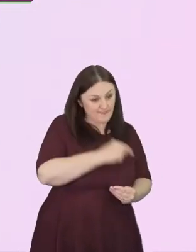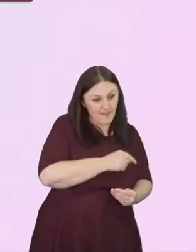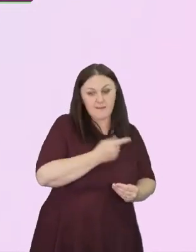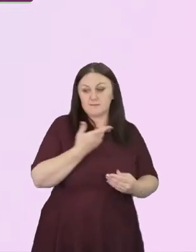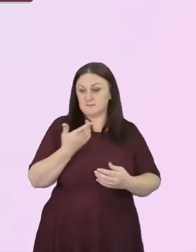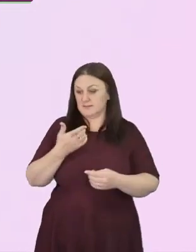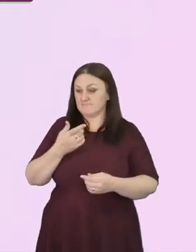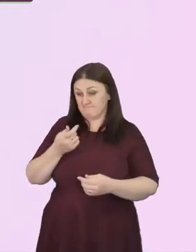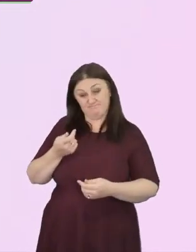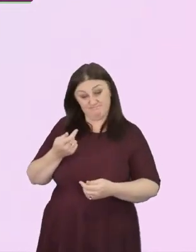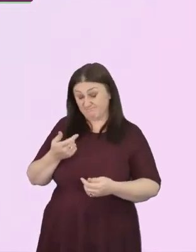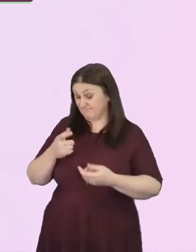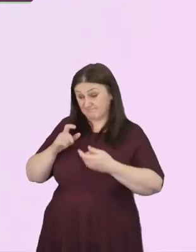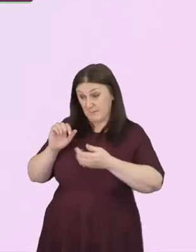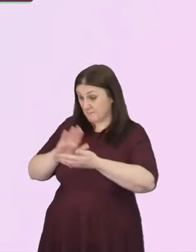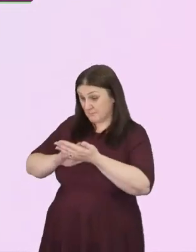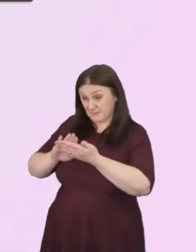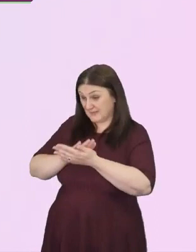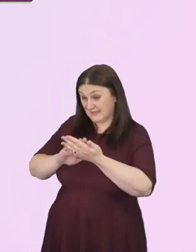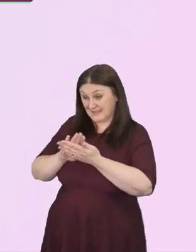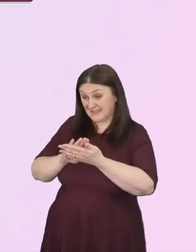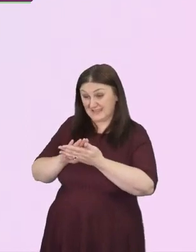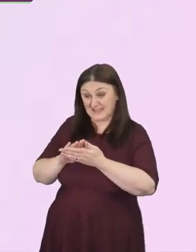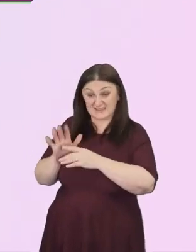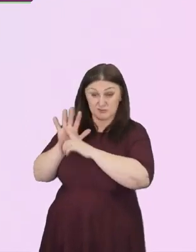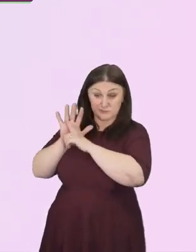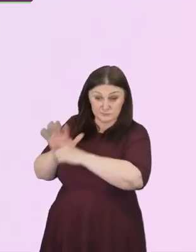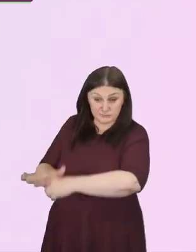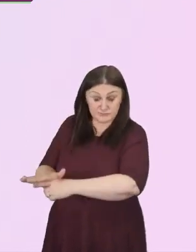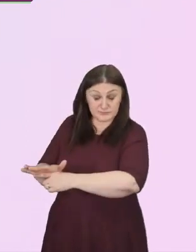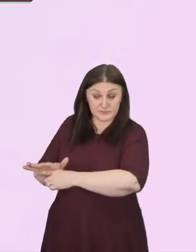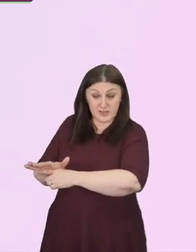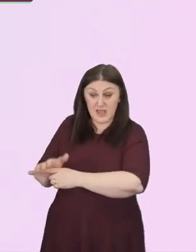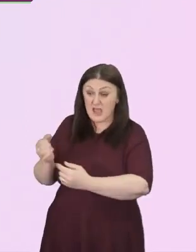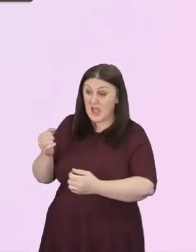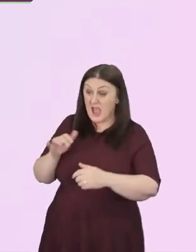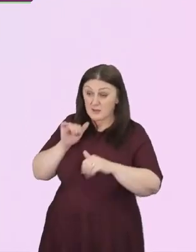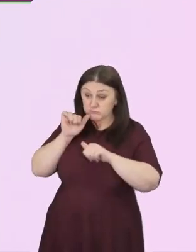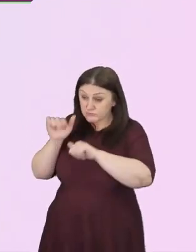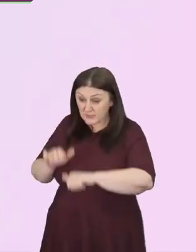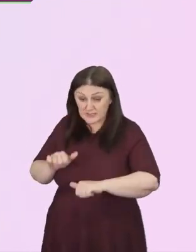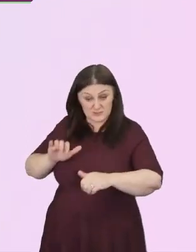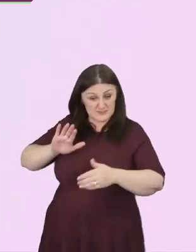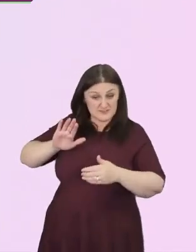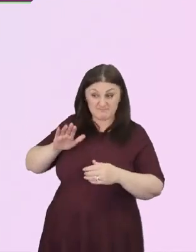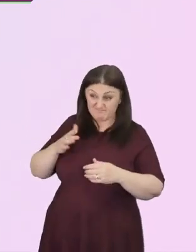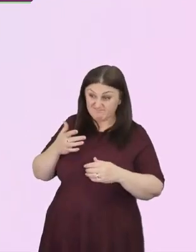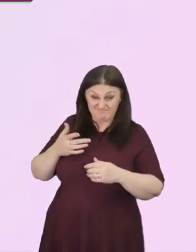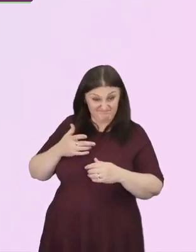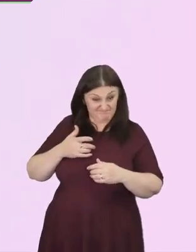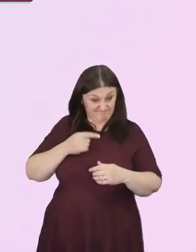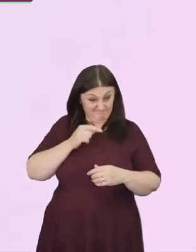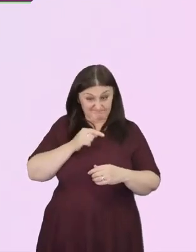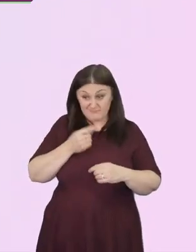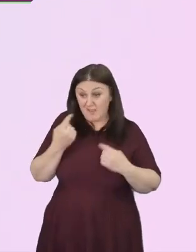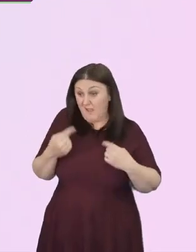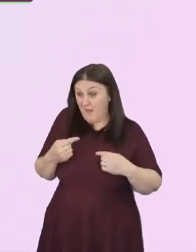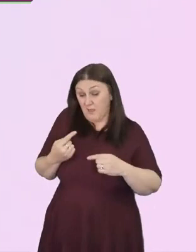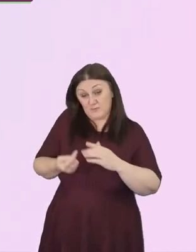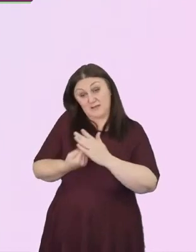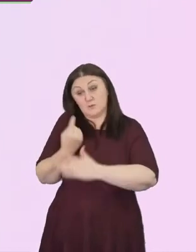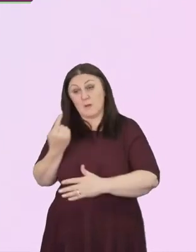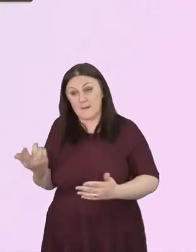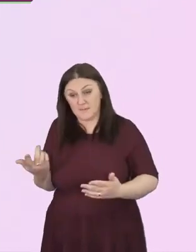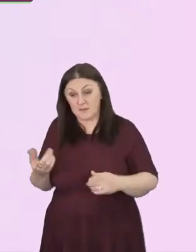And as Baptists, we also need to face our own problematic past and our challenging present.